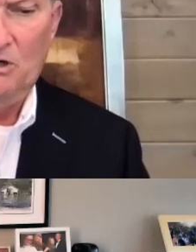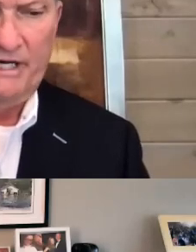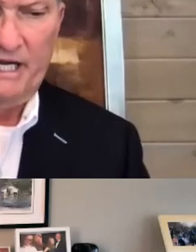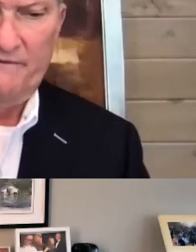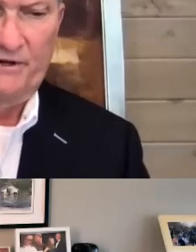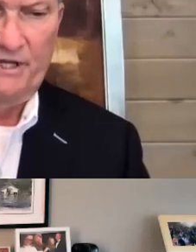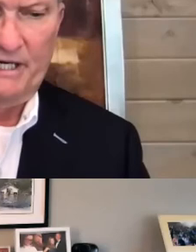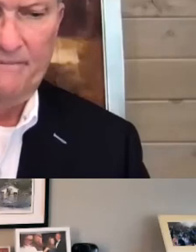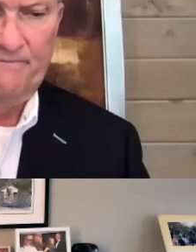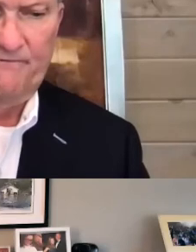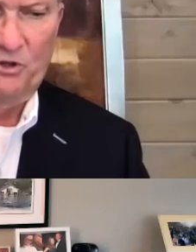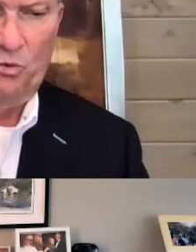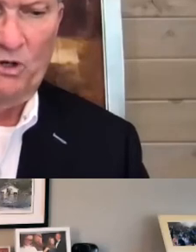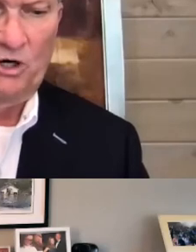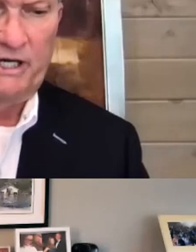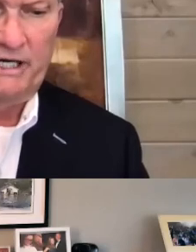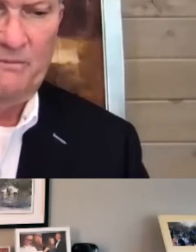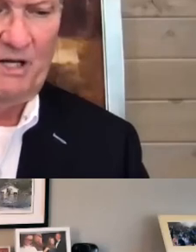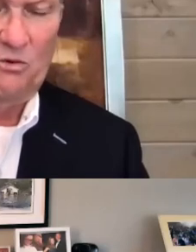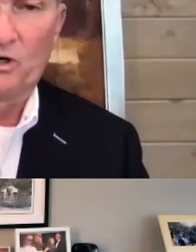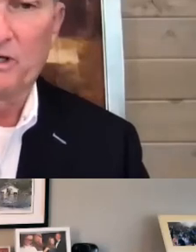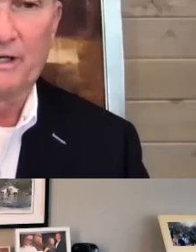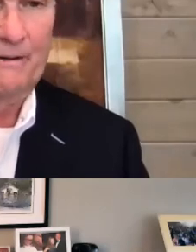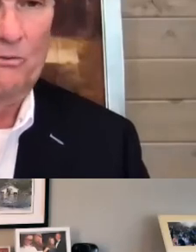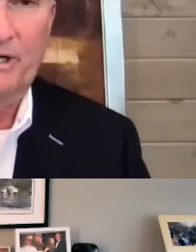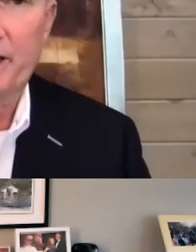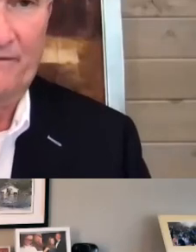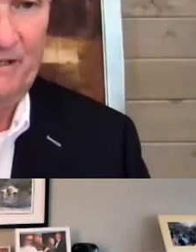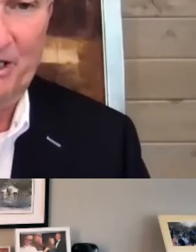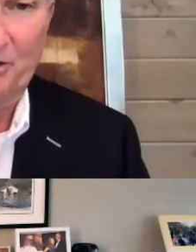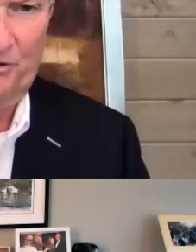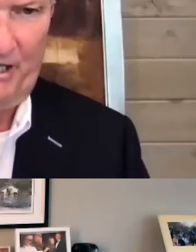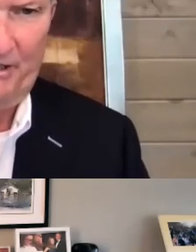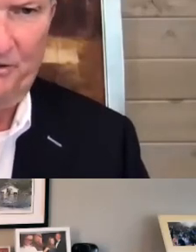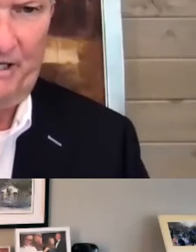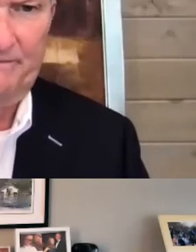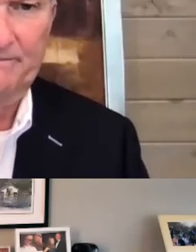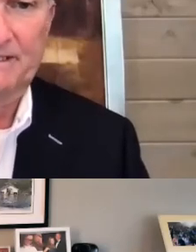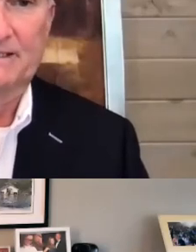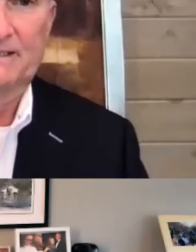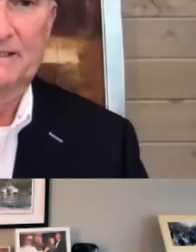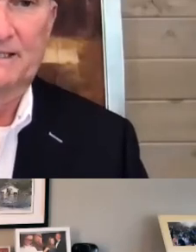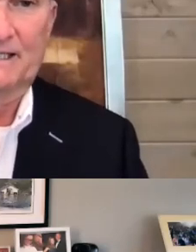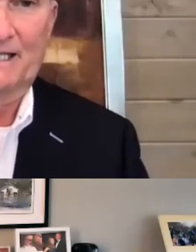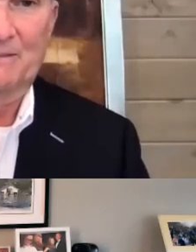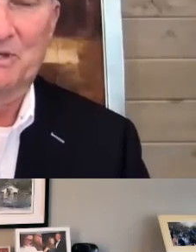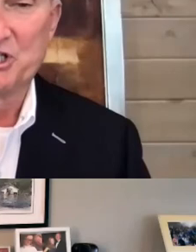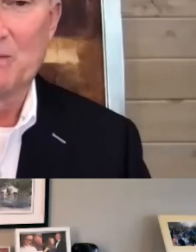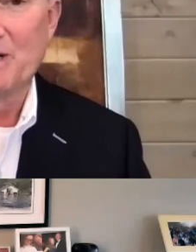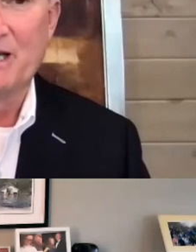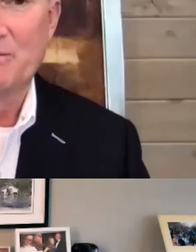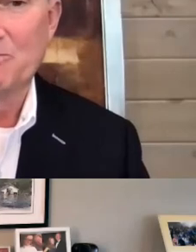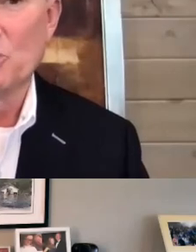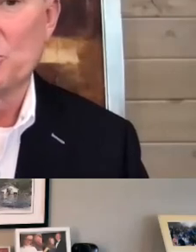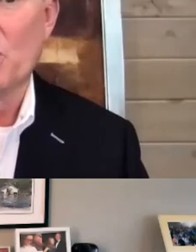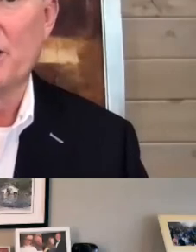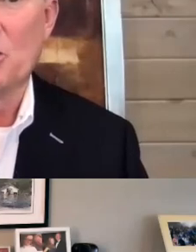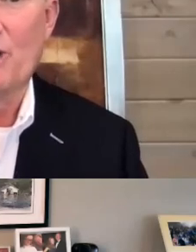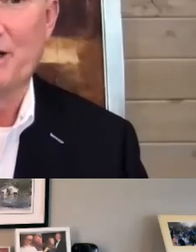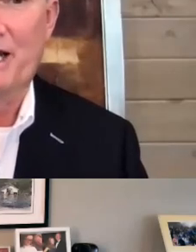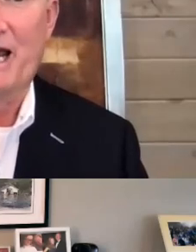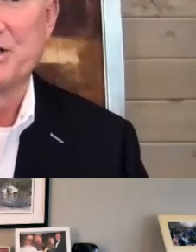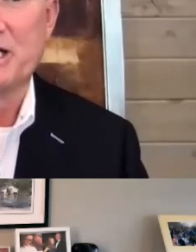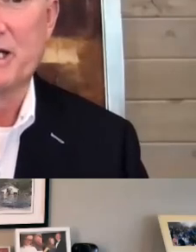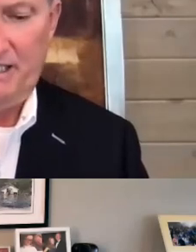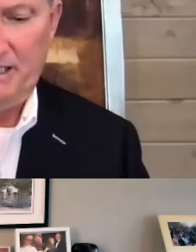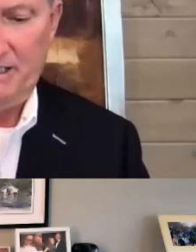You know, again, for the woodworking and the metal work, we didn't have anybody who knew how to do that. But somebody was willing to